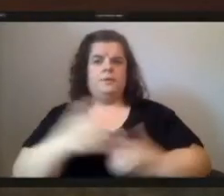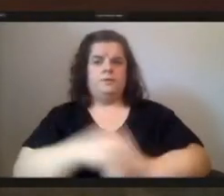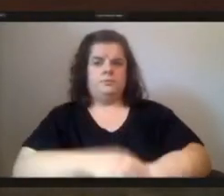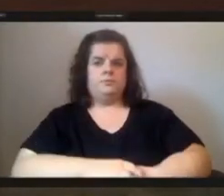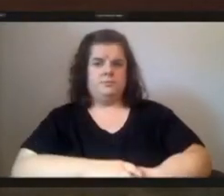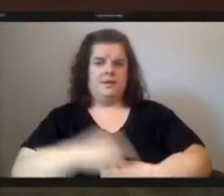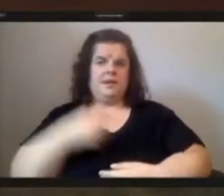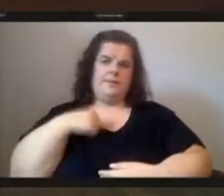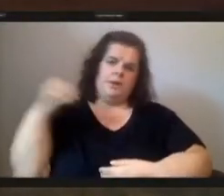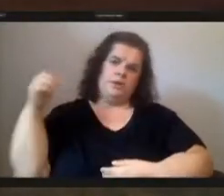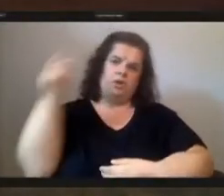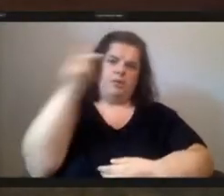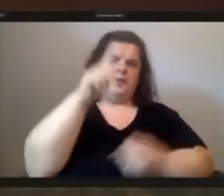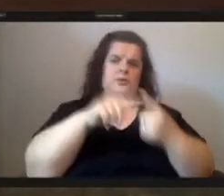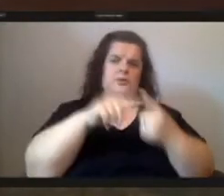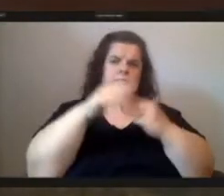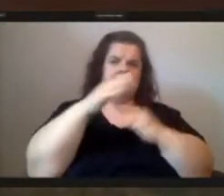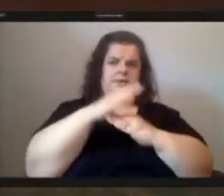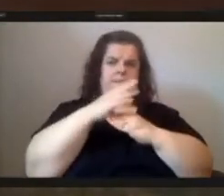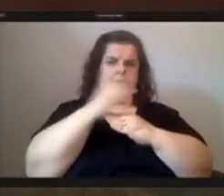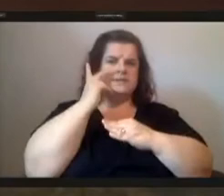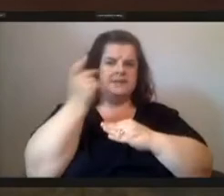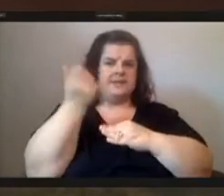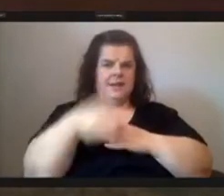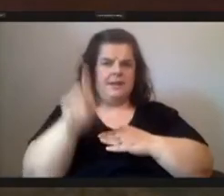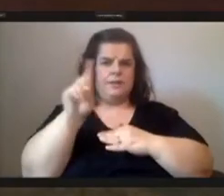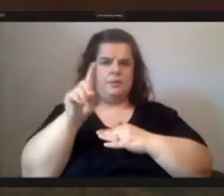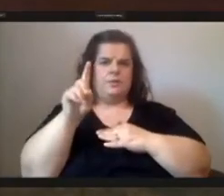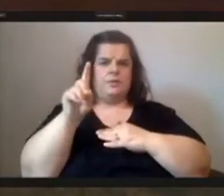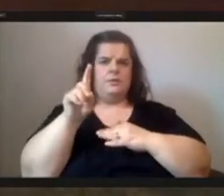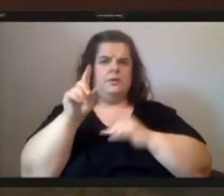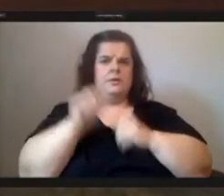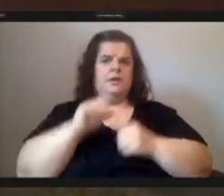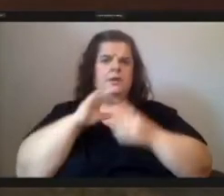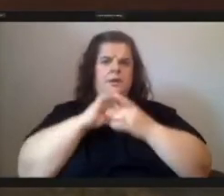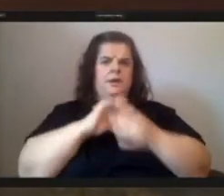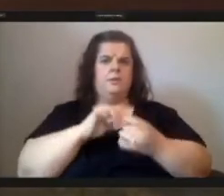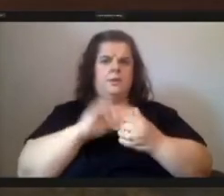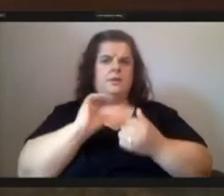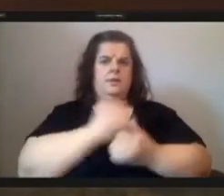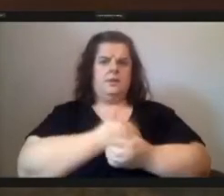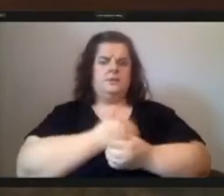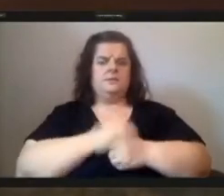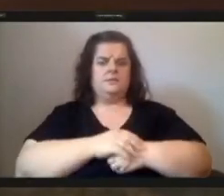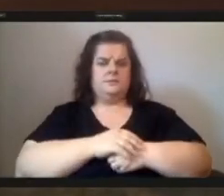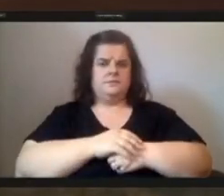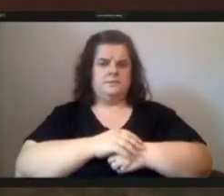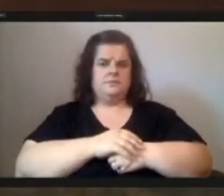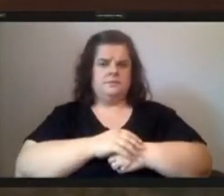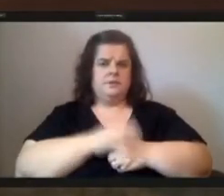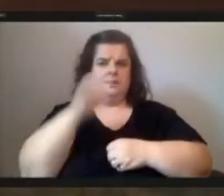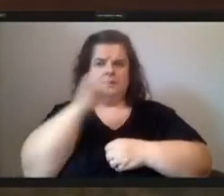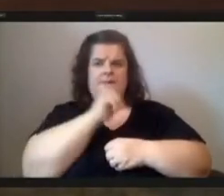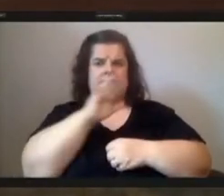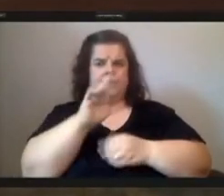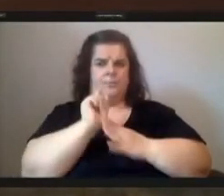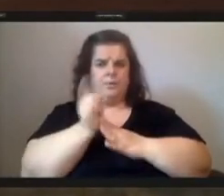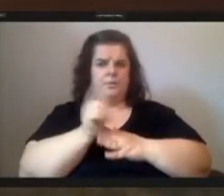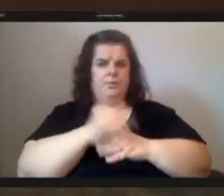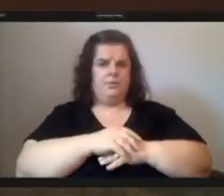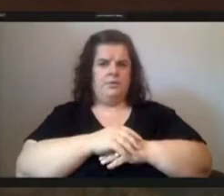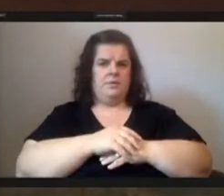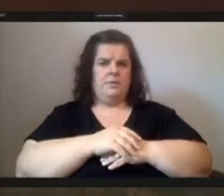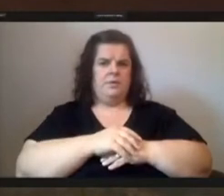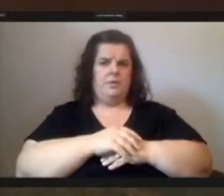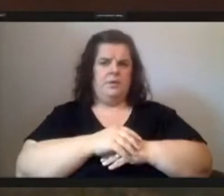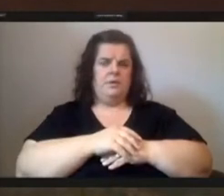back up to the top to see if anybody else has been able to connect with us who was online who missed their moment go to go